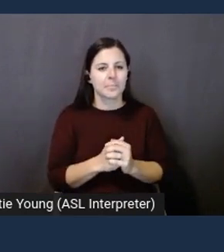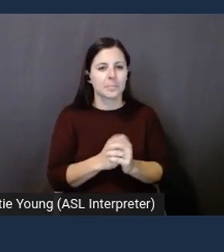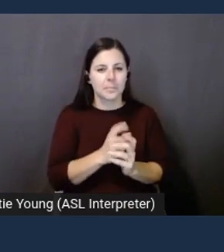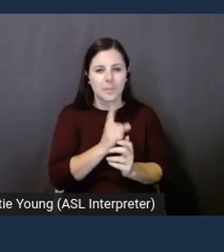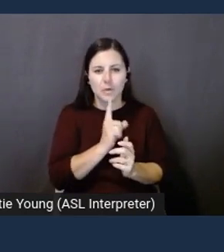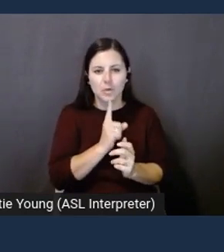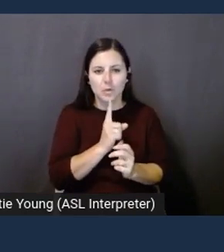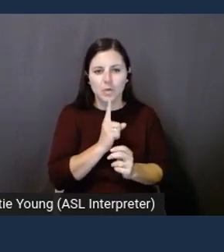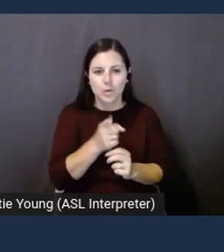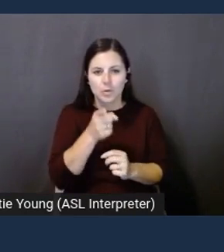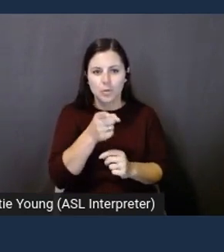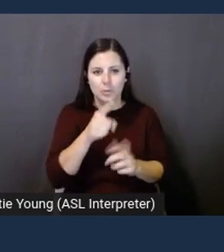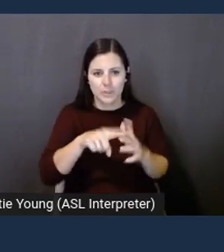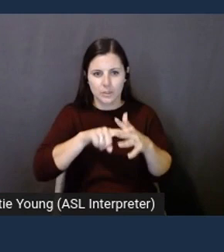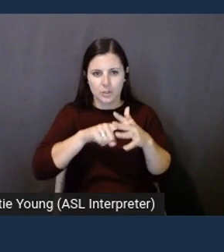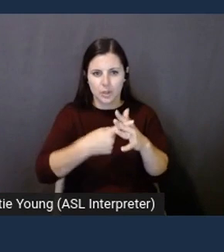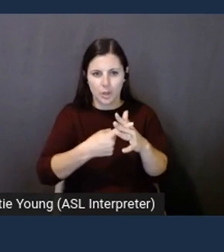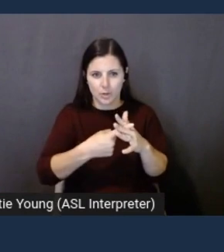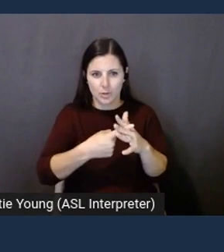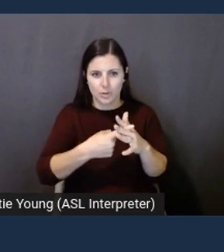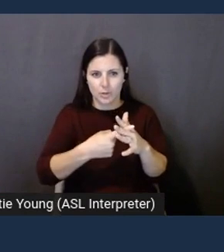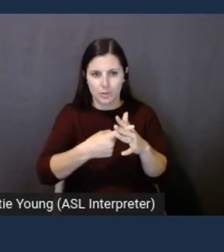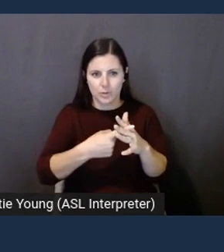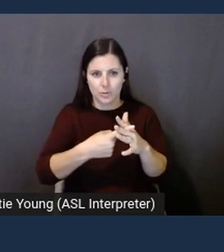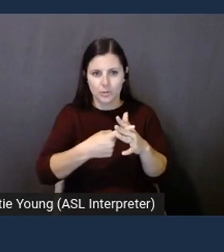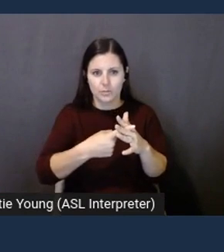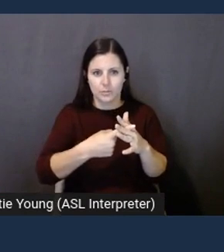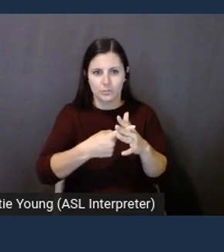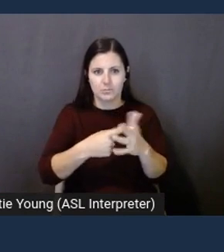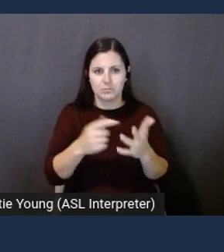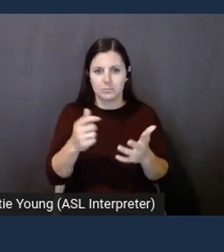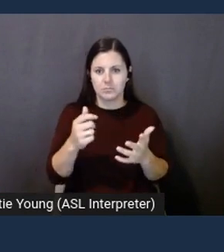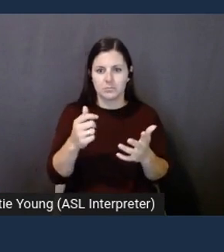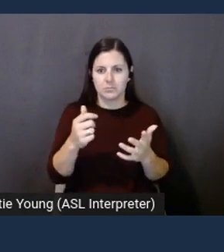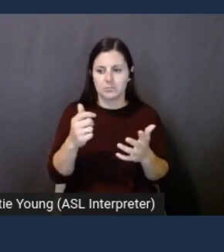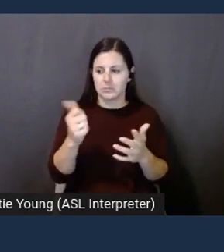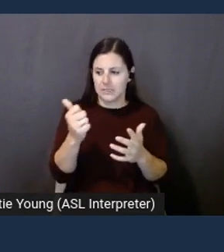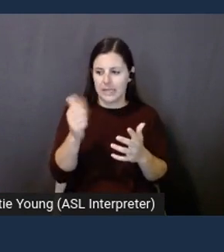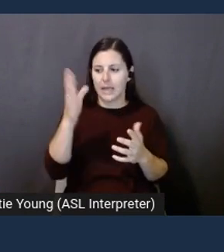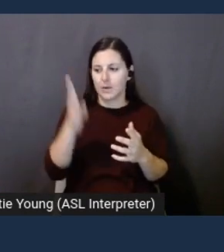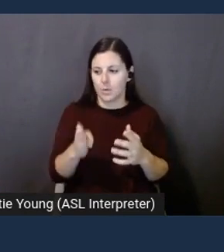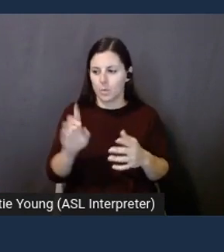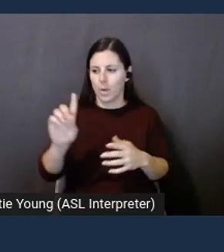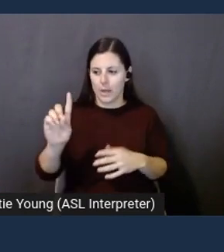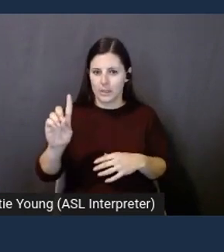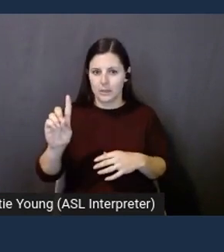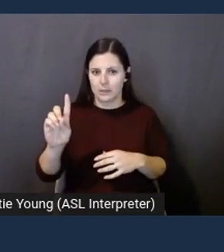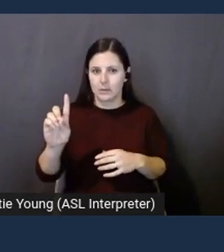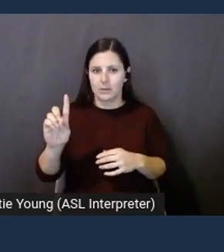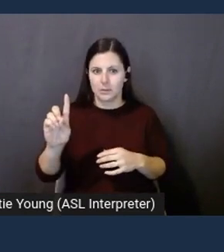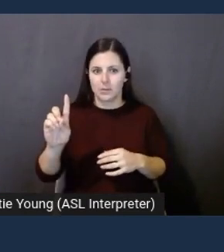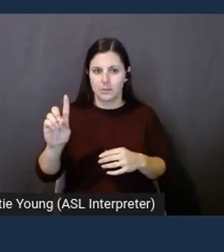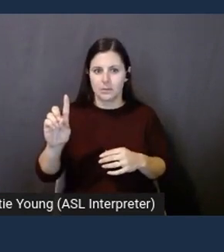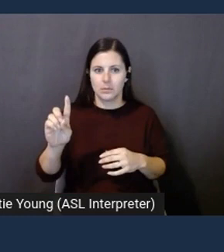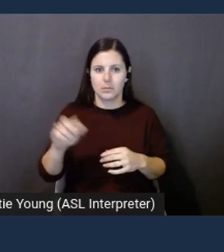we start this. So, it's 10-1 today. Let's put